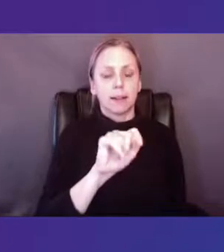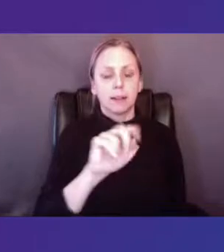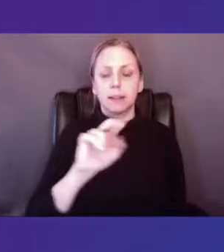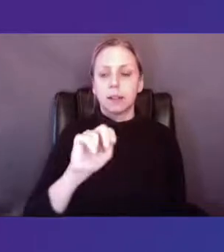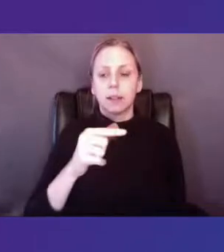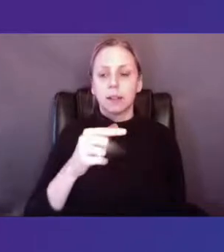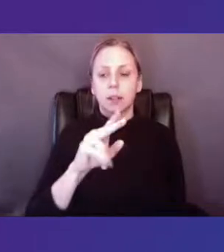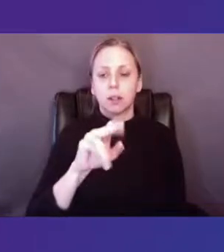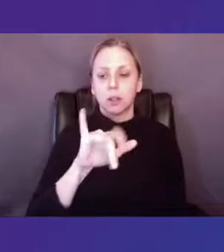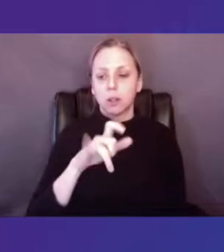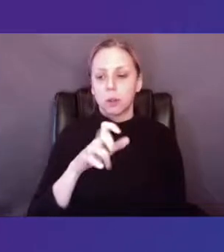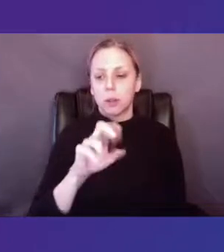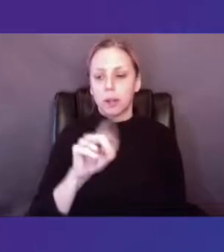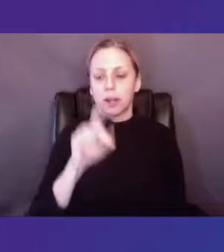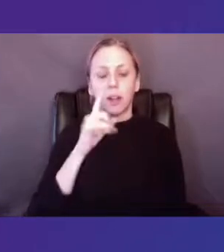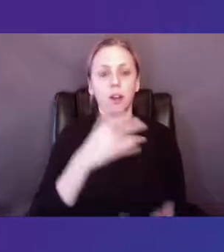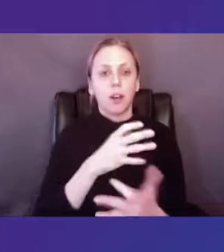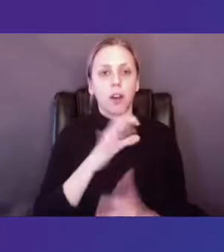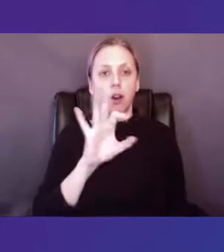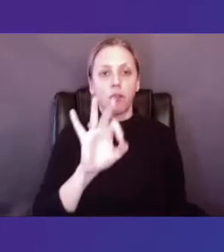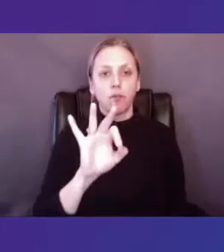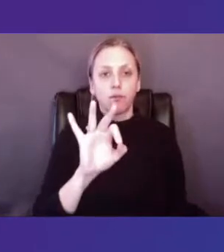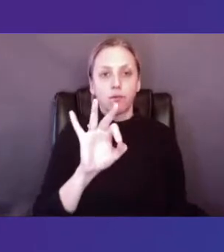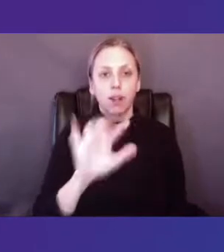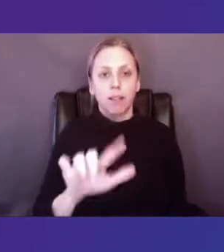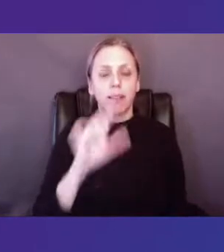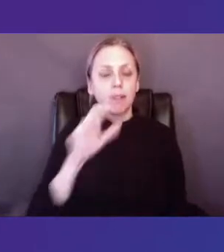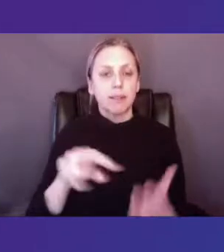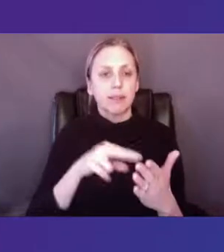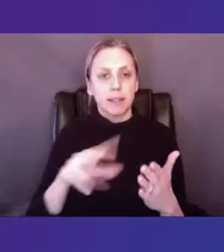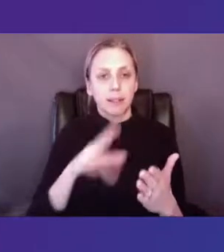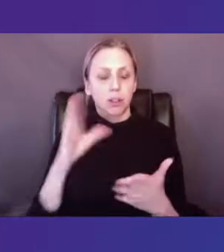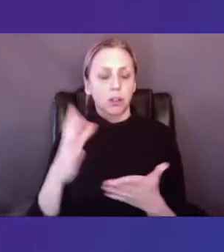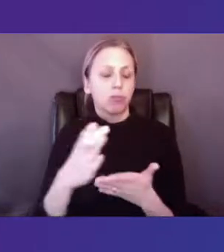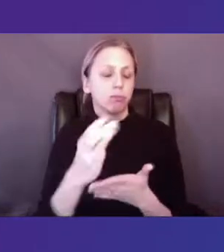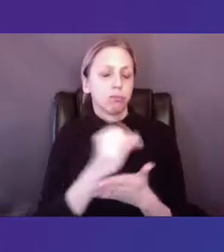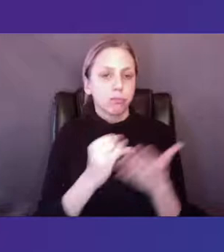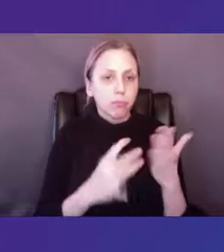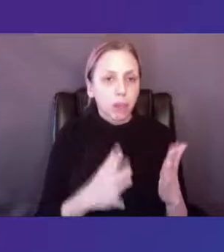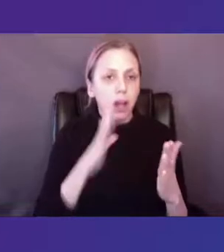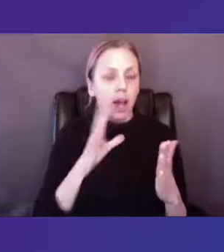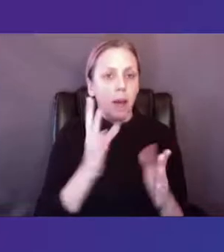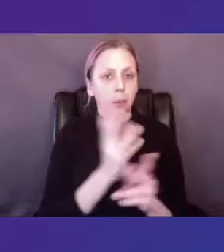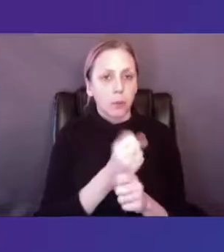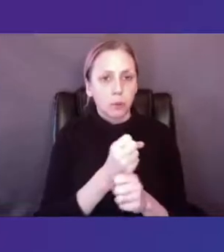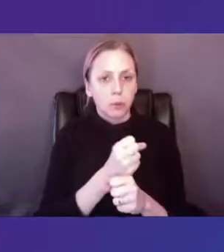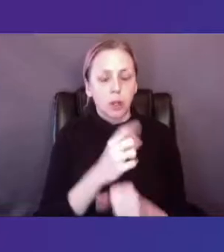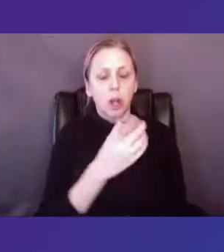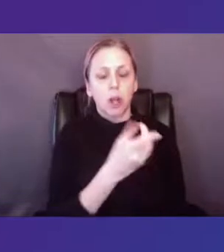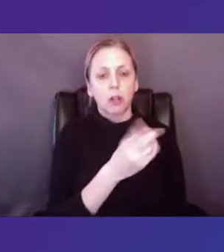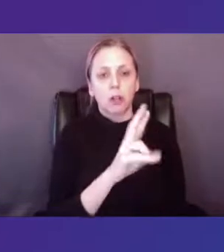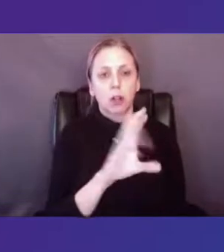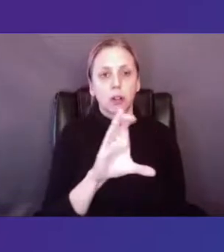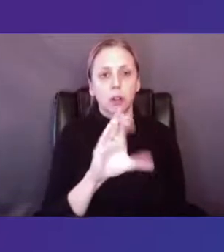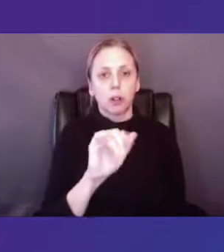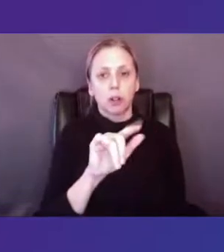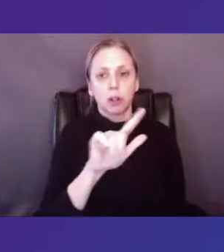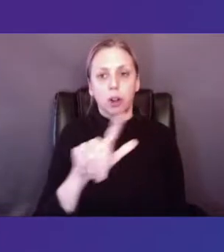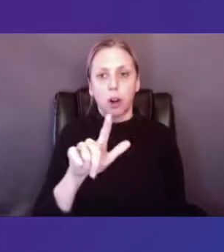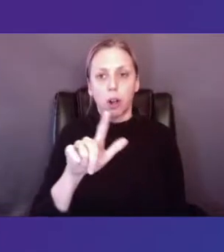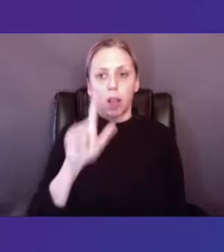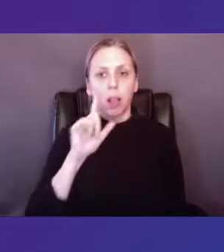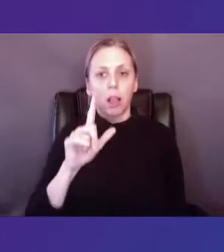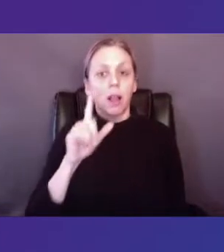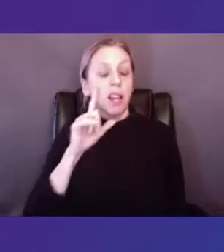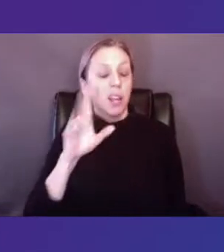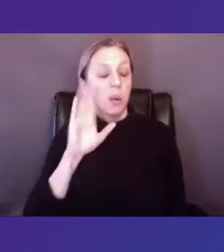Writer, and Creative Producer, and Dr. Carl Paris, Scholar and Professor at John Jay College of Criminal Justice